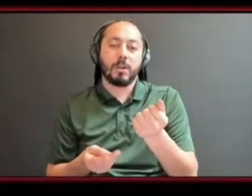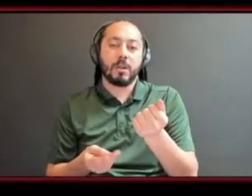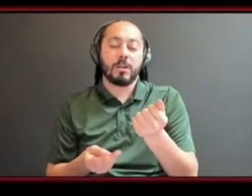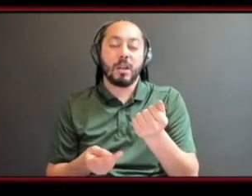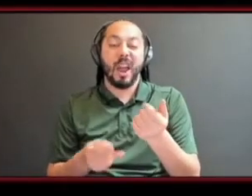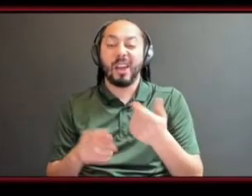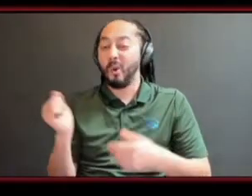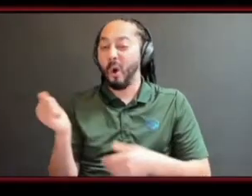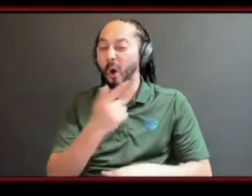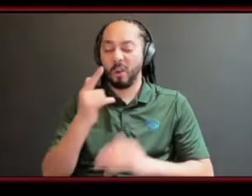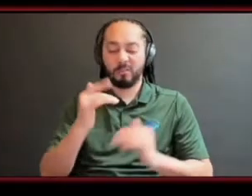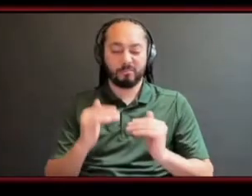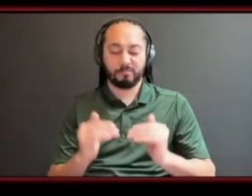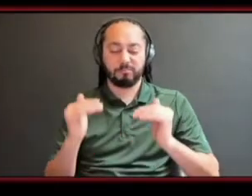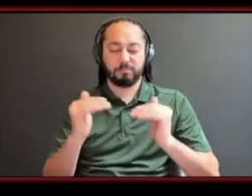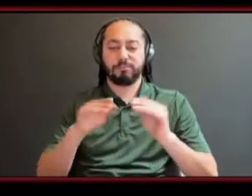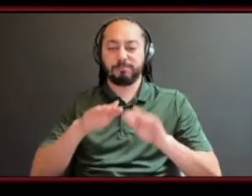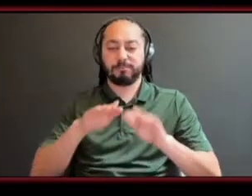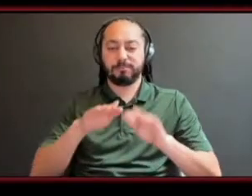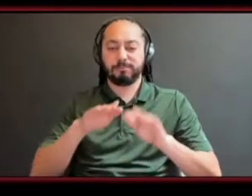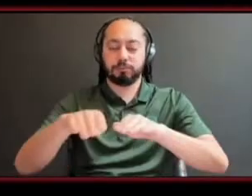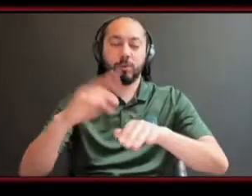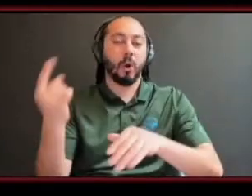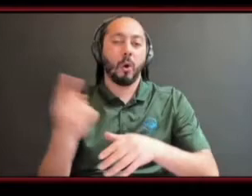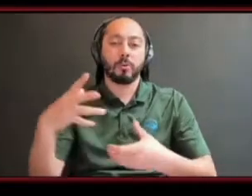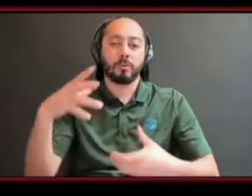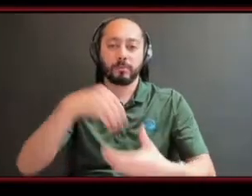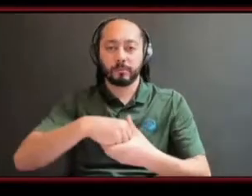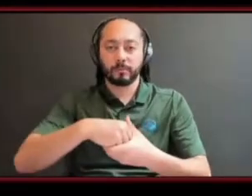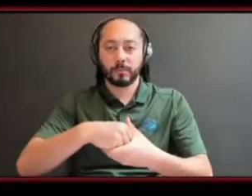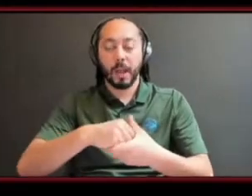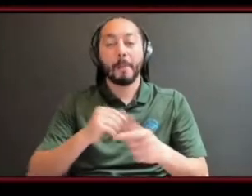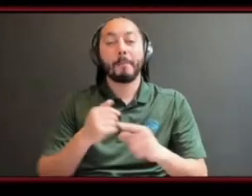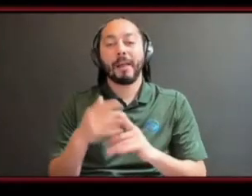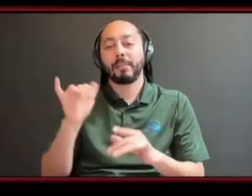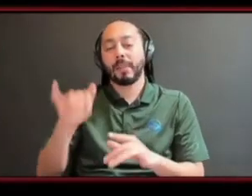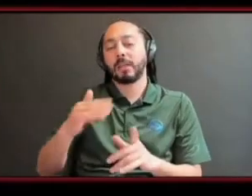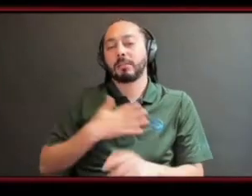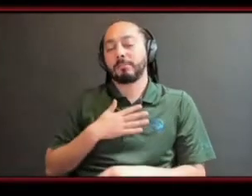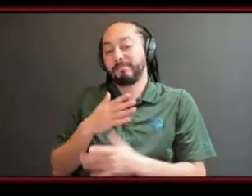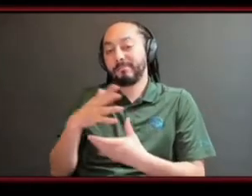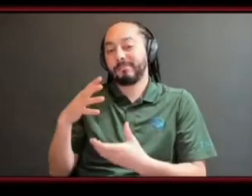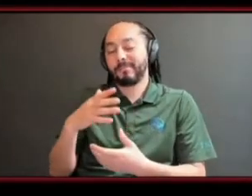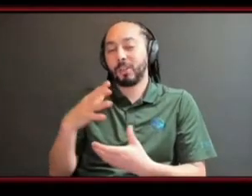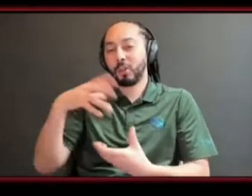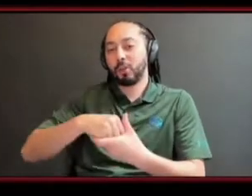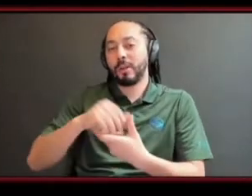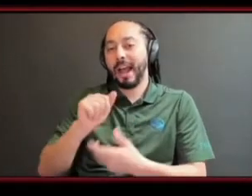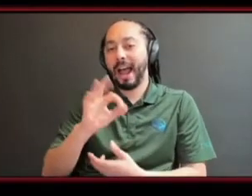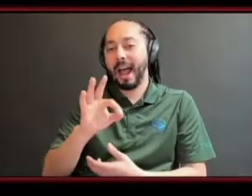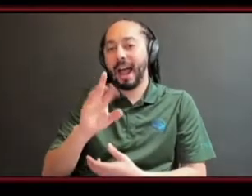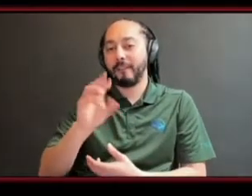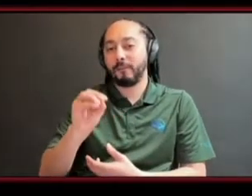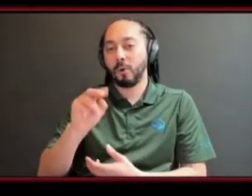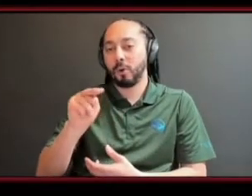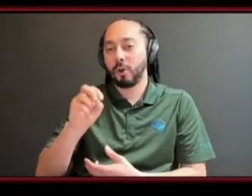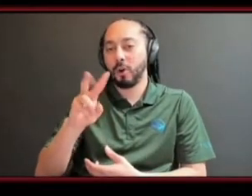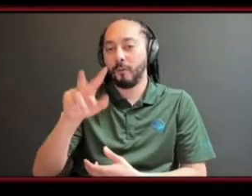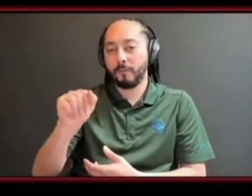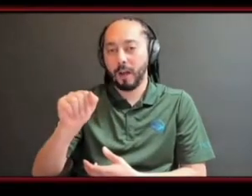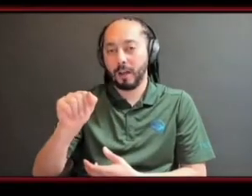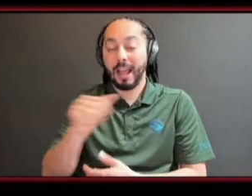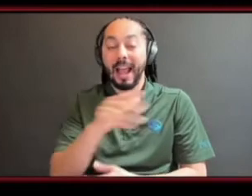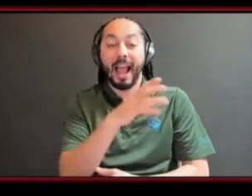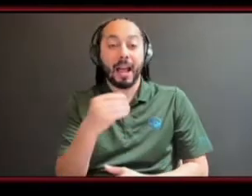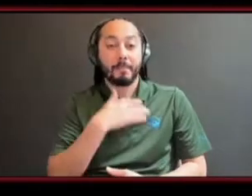was going to be part of the um piece of afro nova and of course my wellness practice i wanted to make sure i was giving back at every